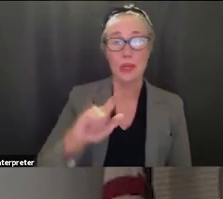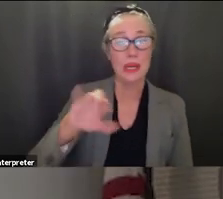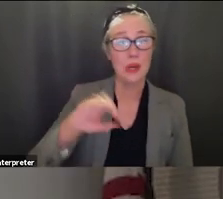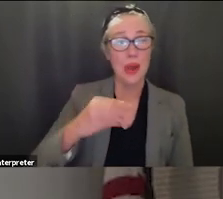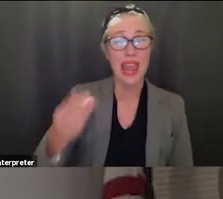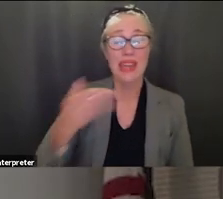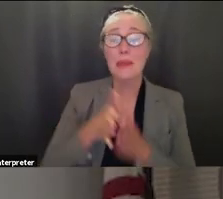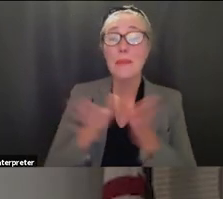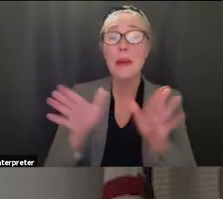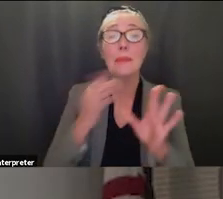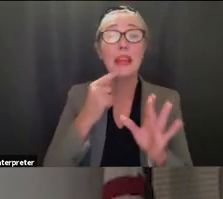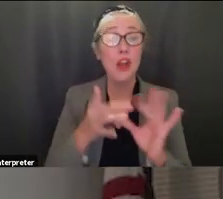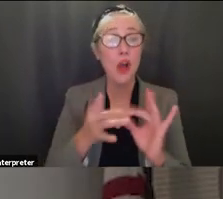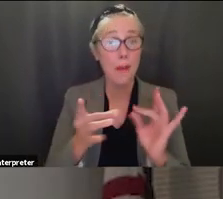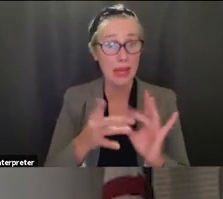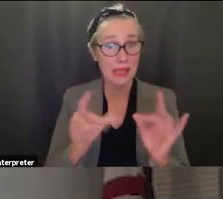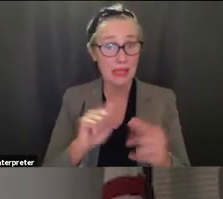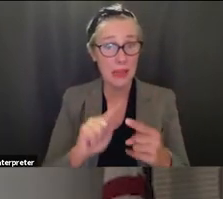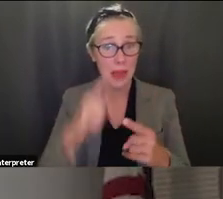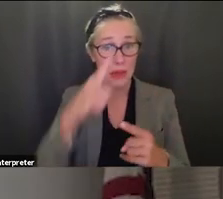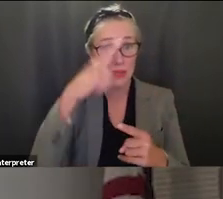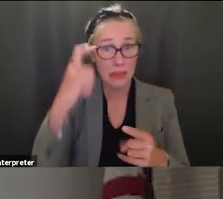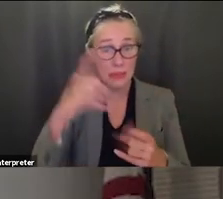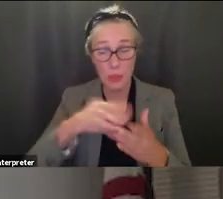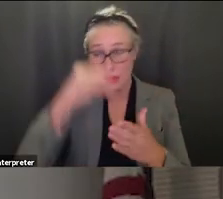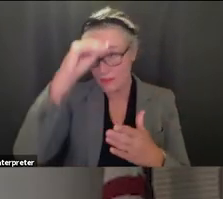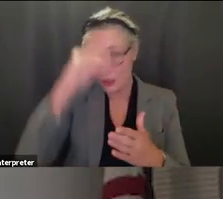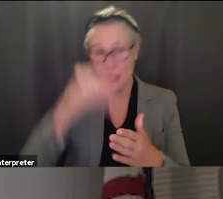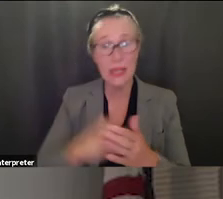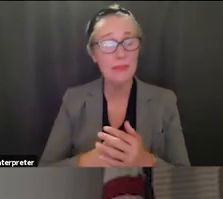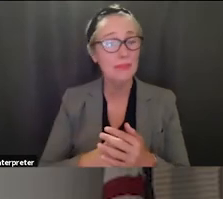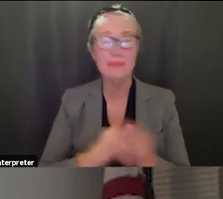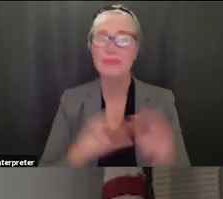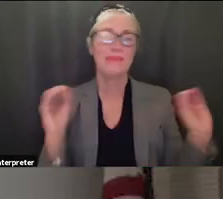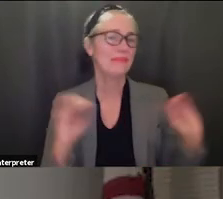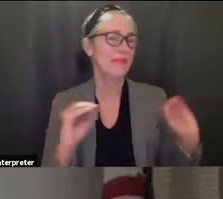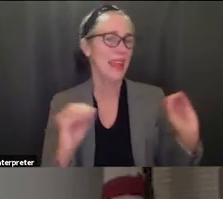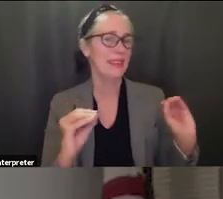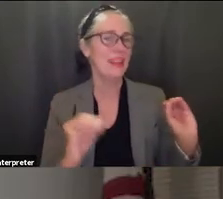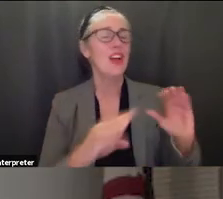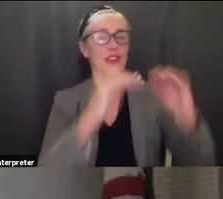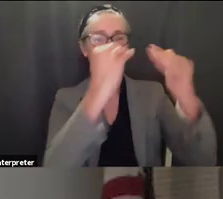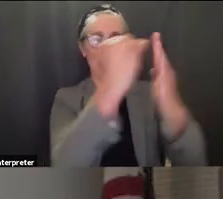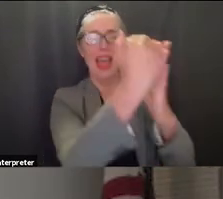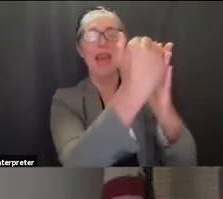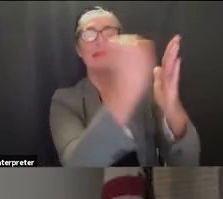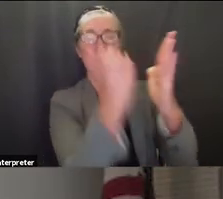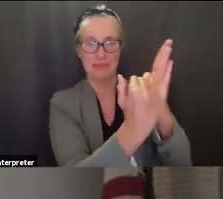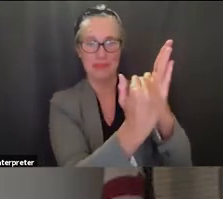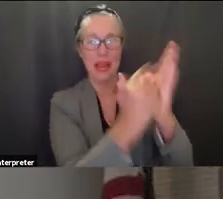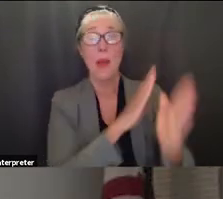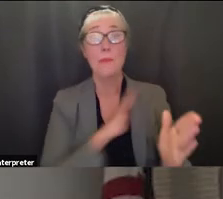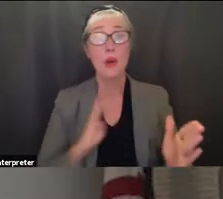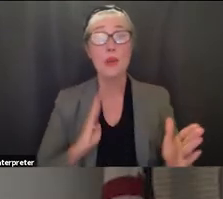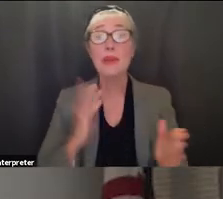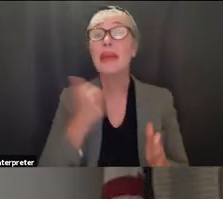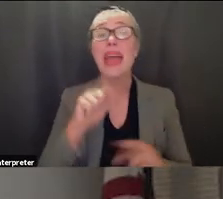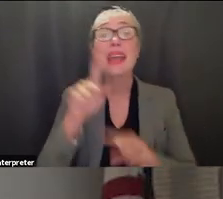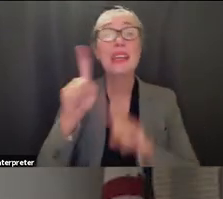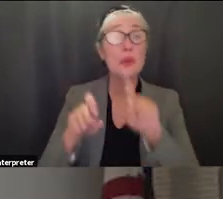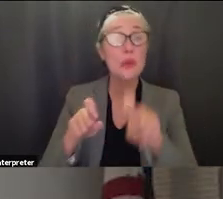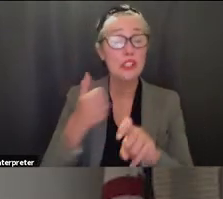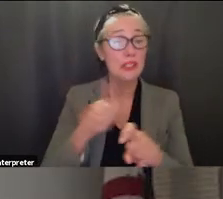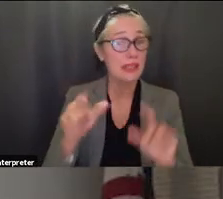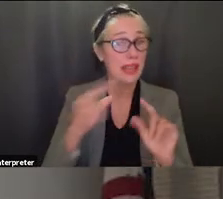agenda item no public comment thank you very much so that leads us to board members board members any questions or